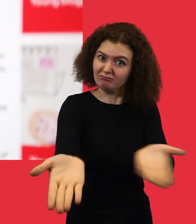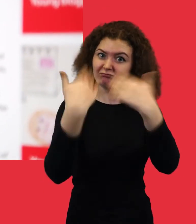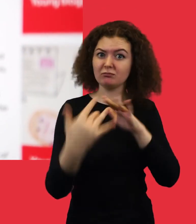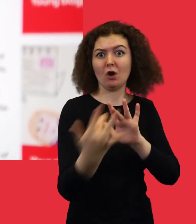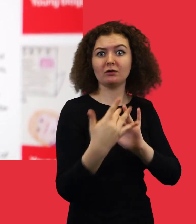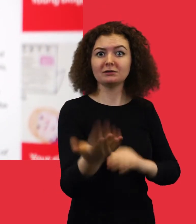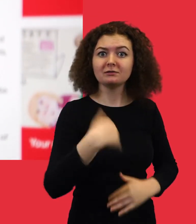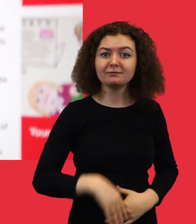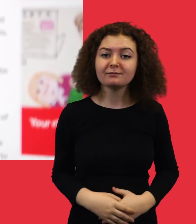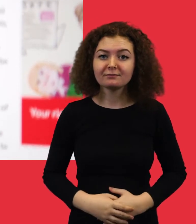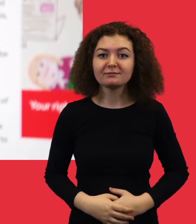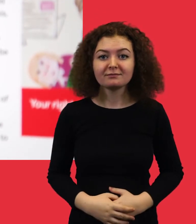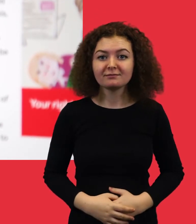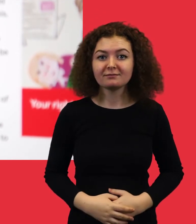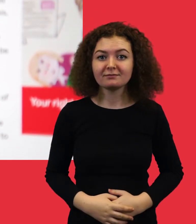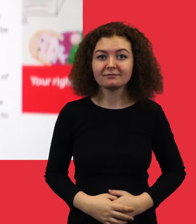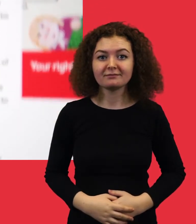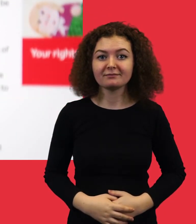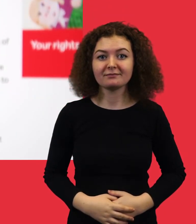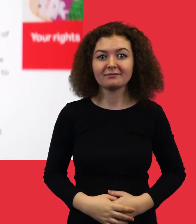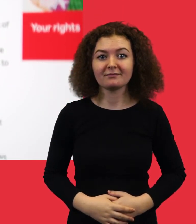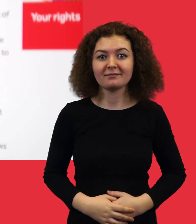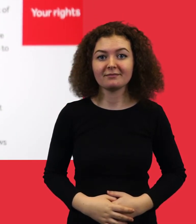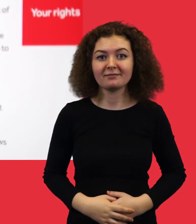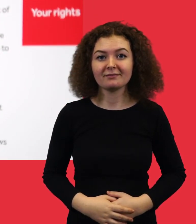so please get in touch if you'd like to be involved.